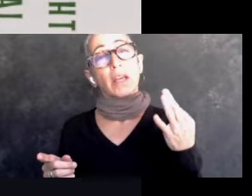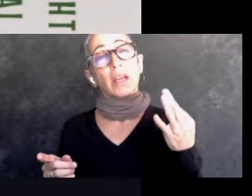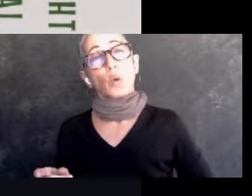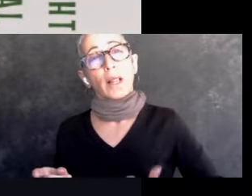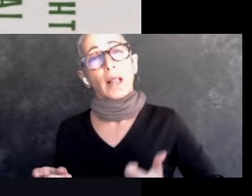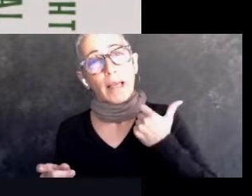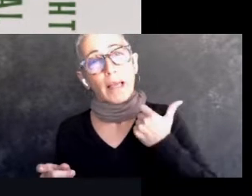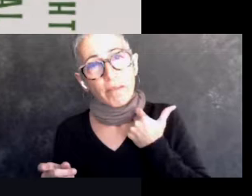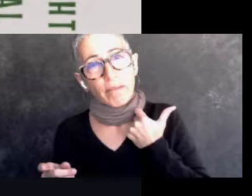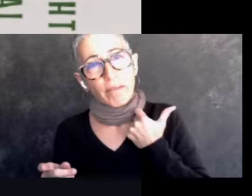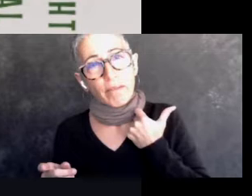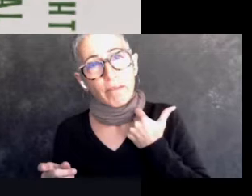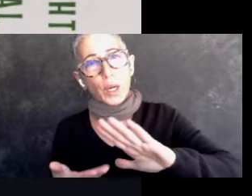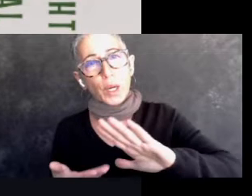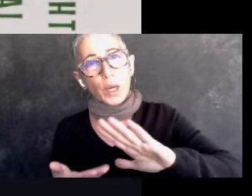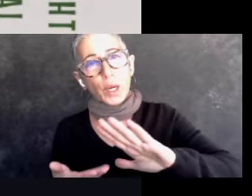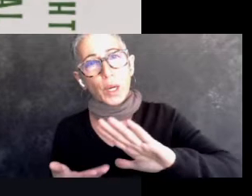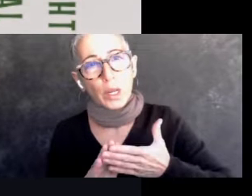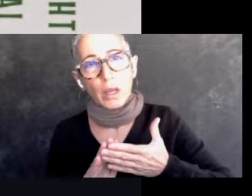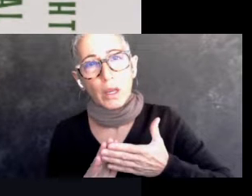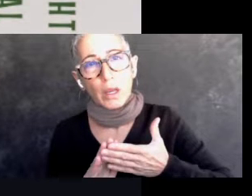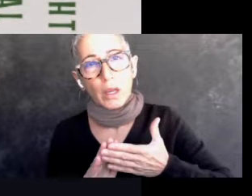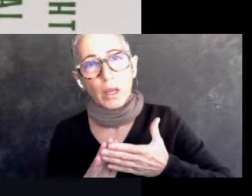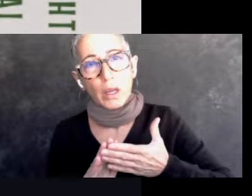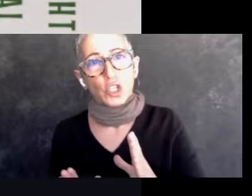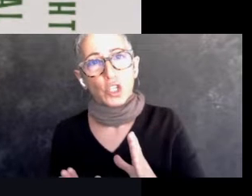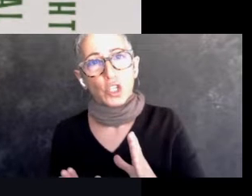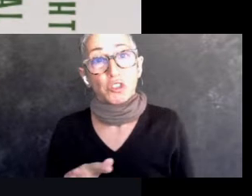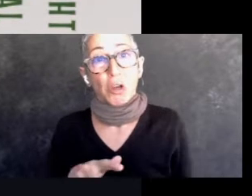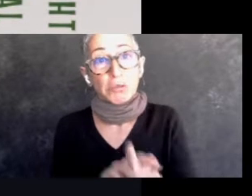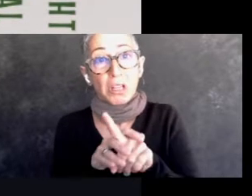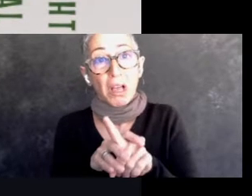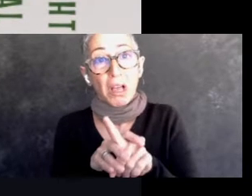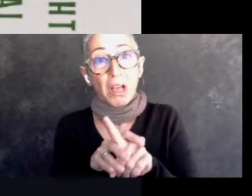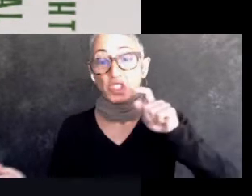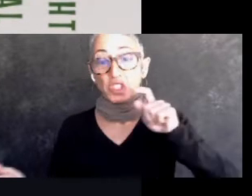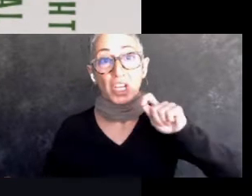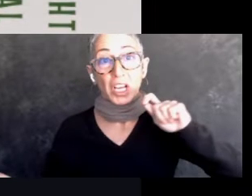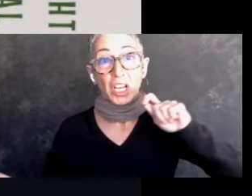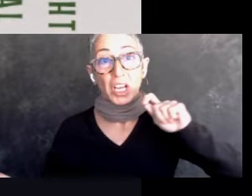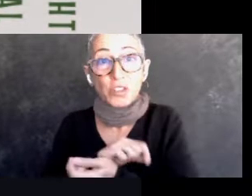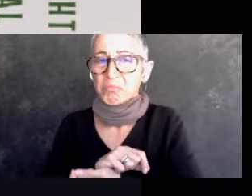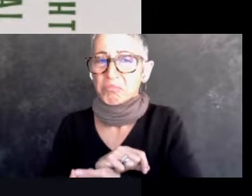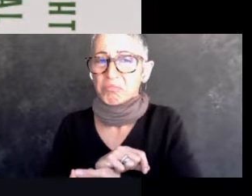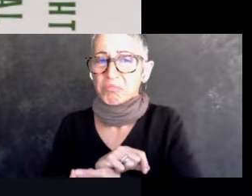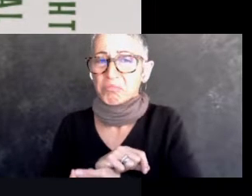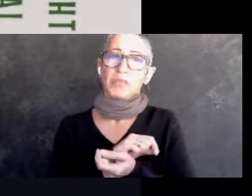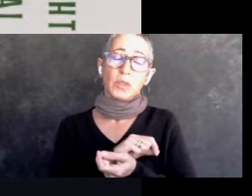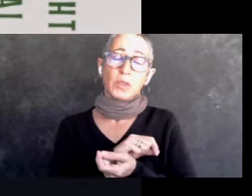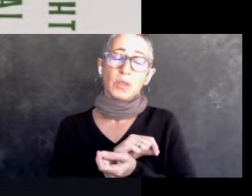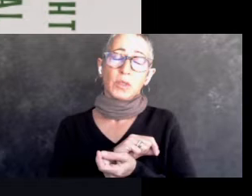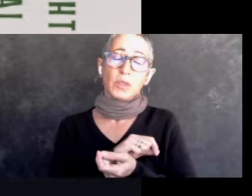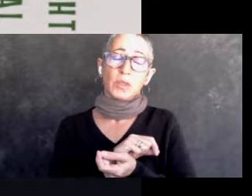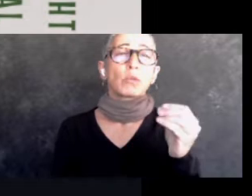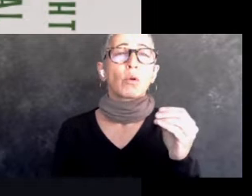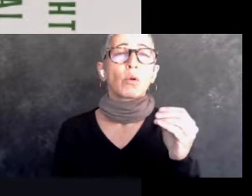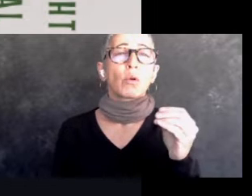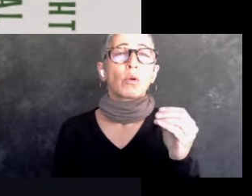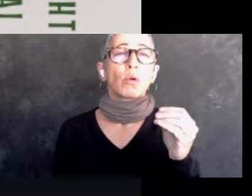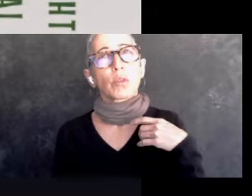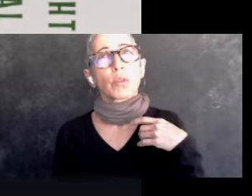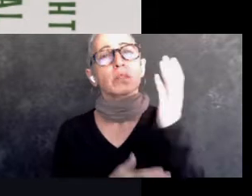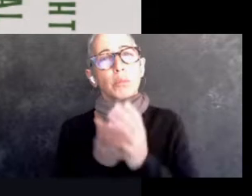everything that you love about it. Uh, it puts me in the mind of, uh, the folks in DC who wanted to